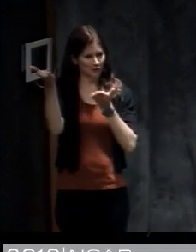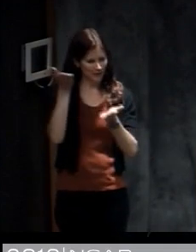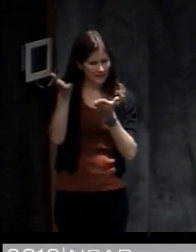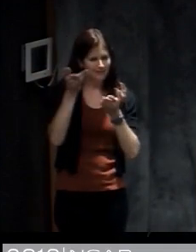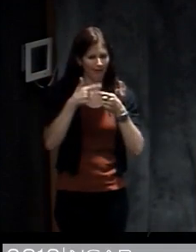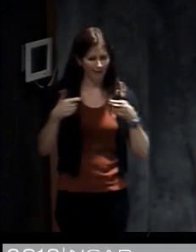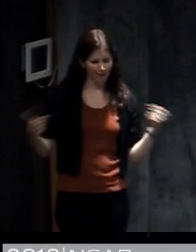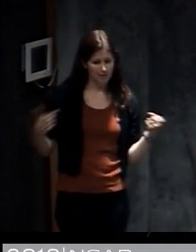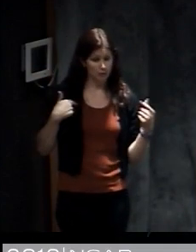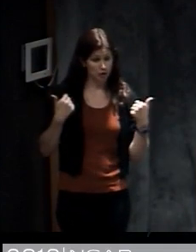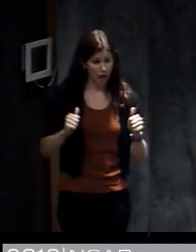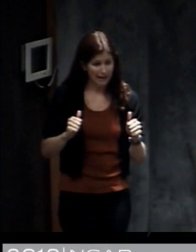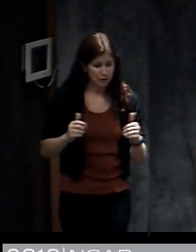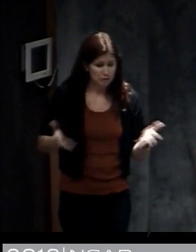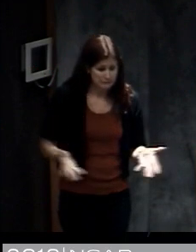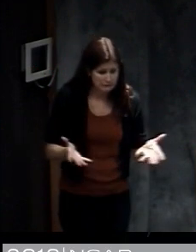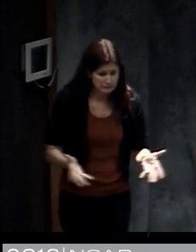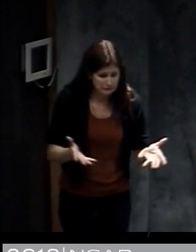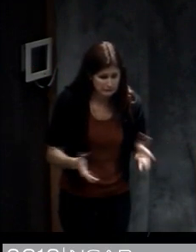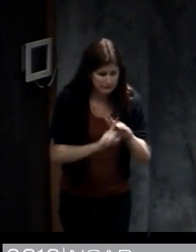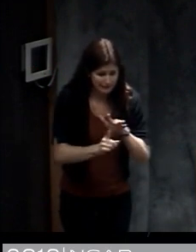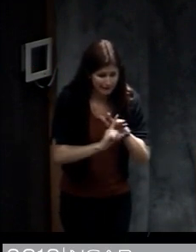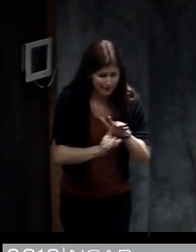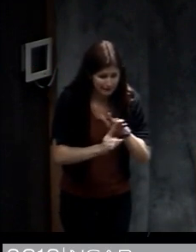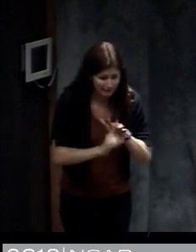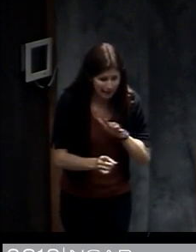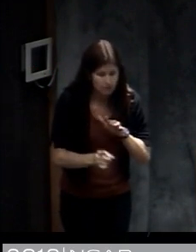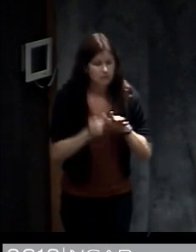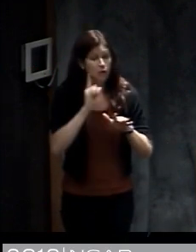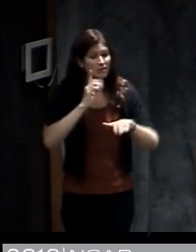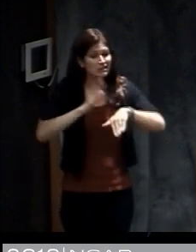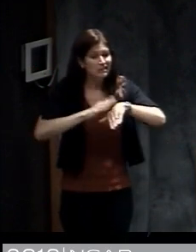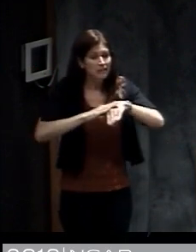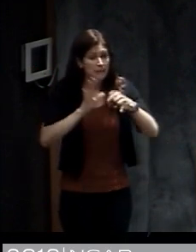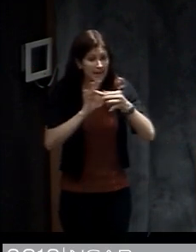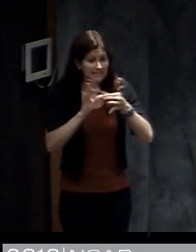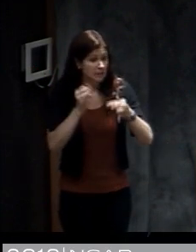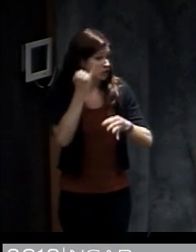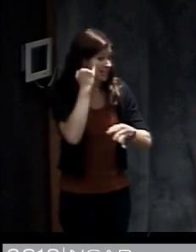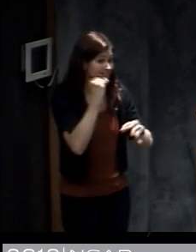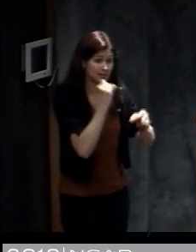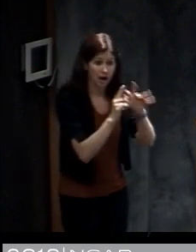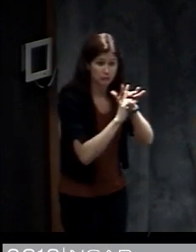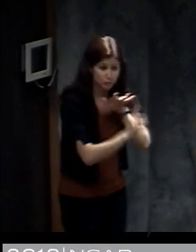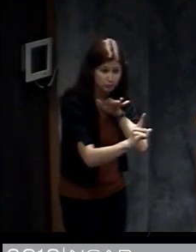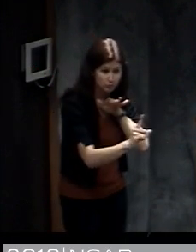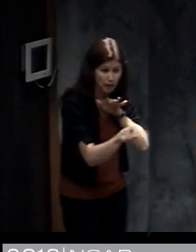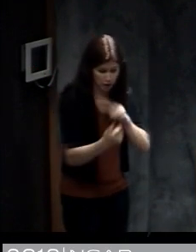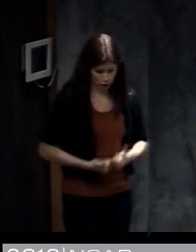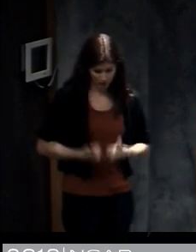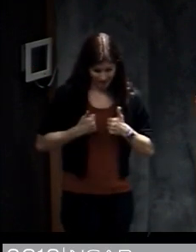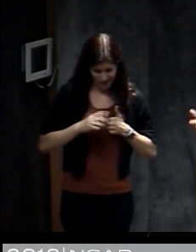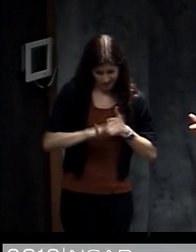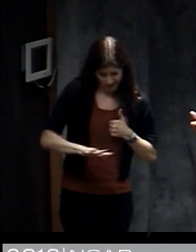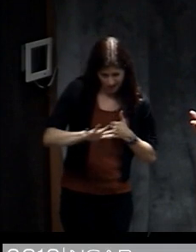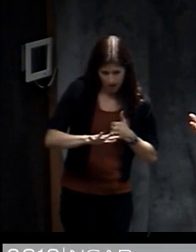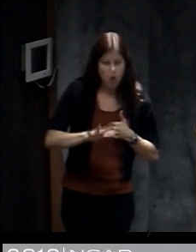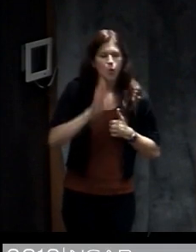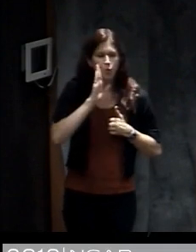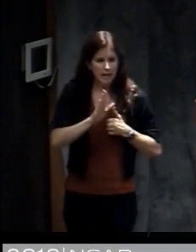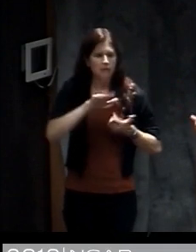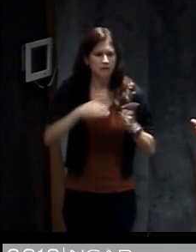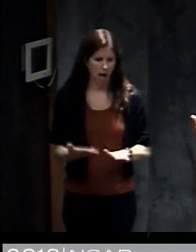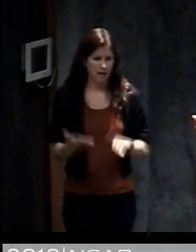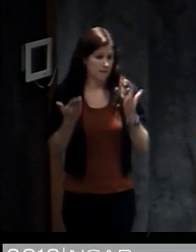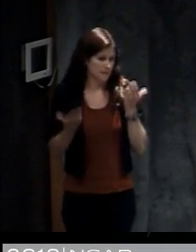were trying to get people to evacuate. And the Weather Service even issued a message that said, if you don't evacuate and you live in these kinds of areas, you will face certain death